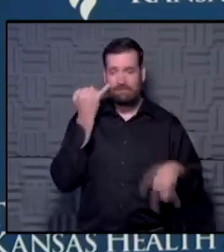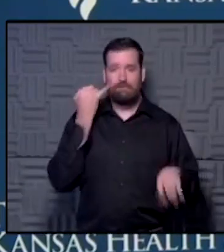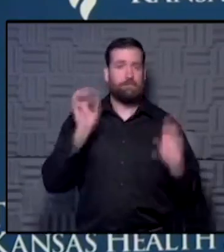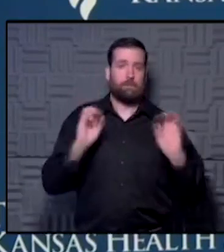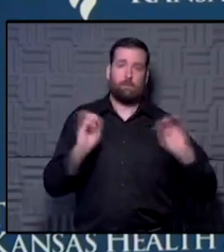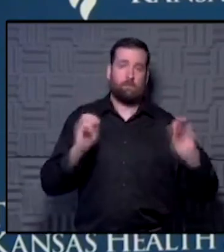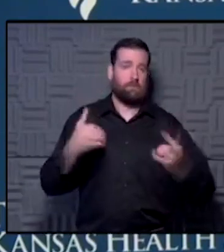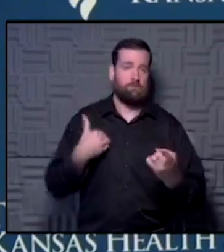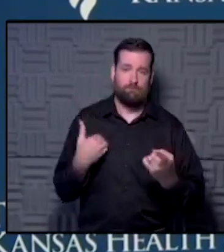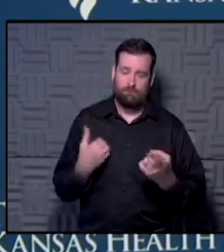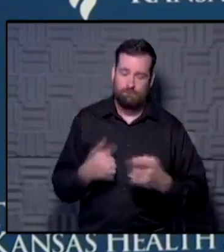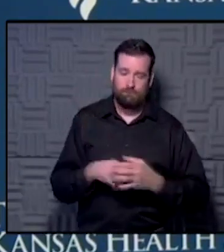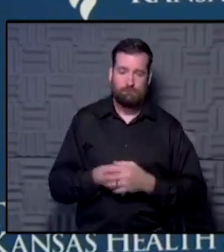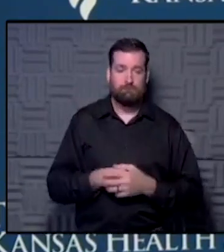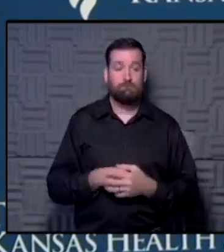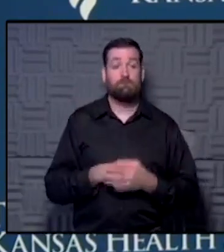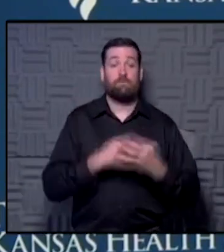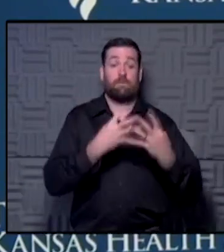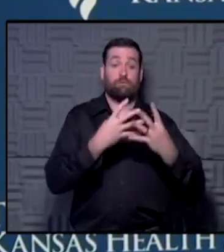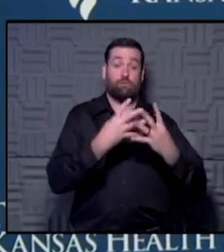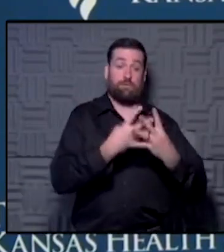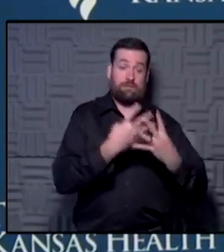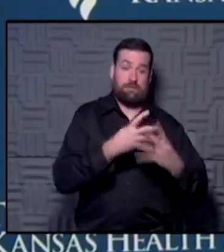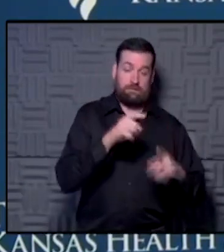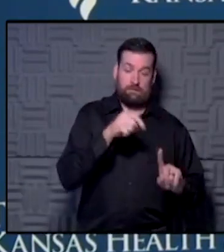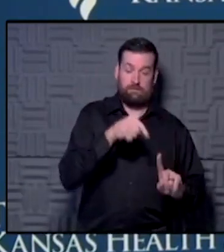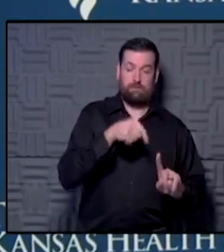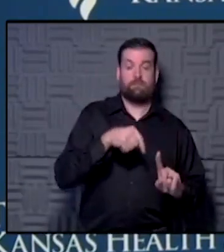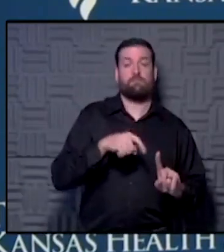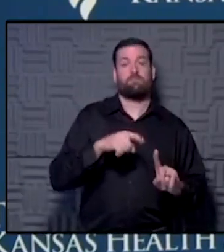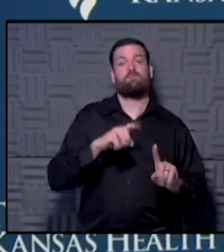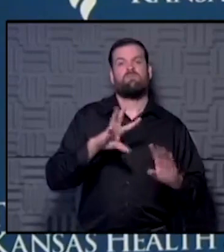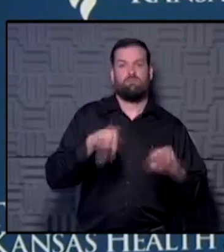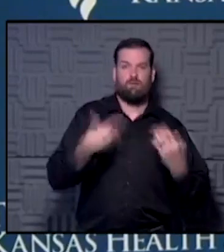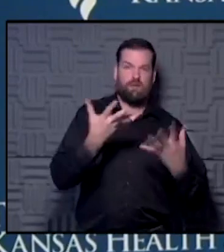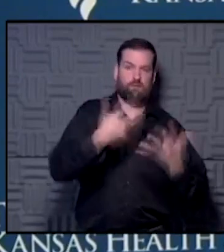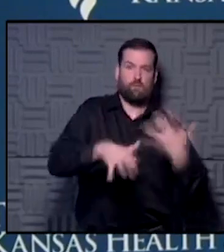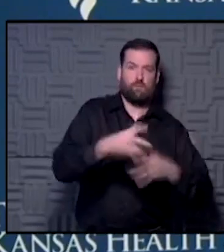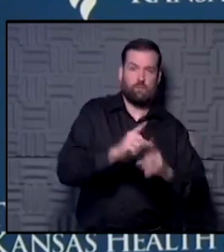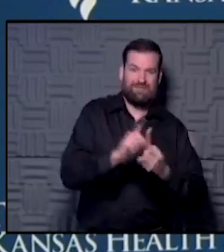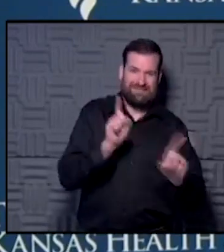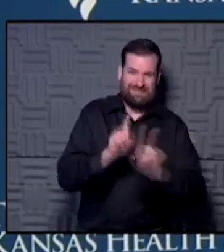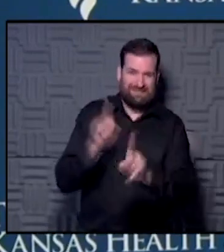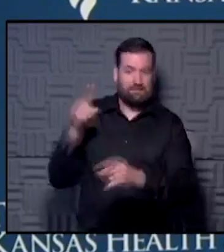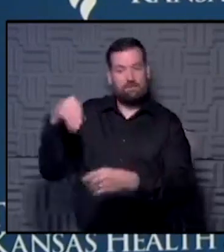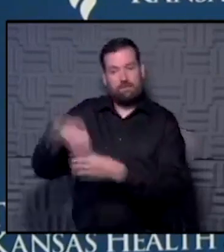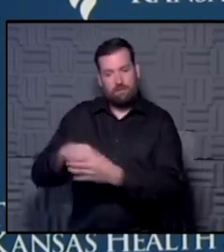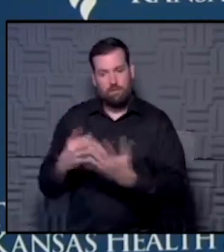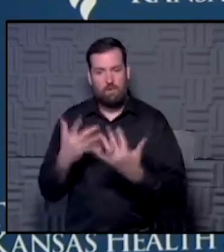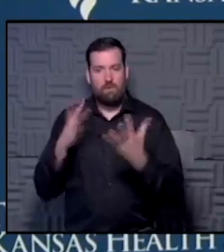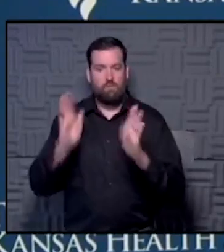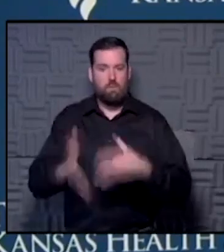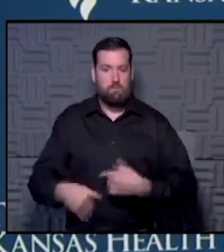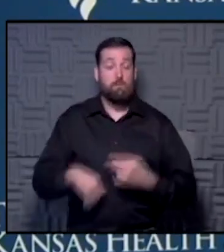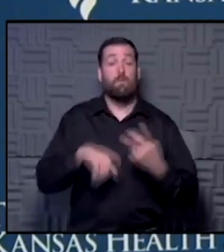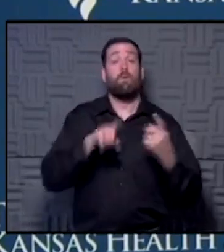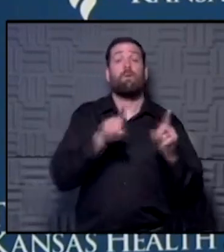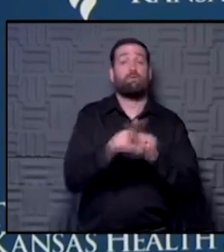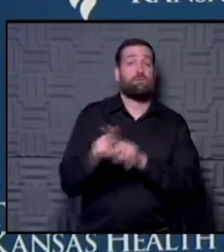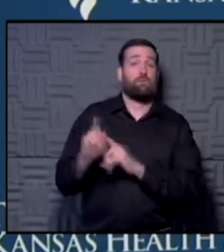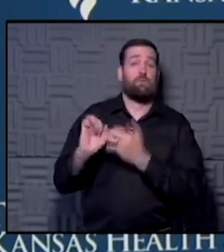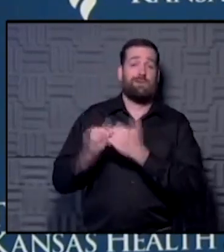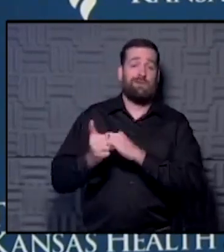bring one with you. So from a screening standpoint, we've been able to provide social distancing within the waiting areas. Also, the way that we're